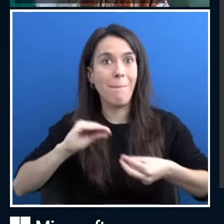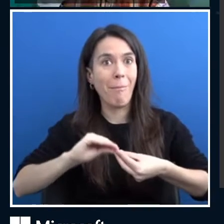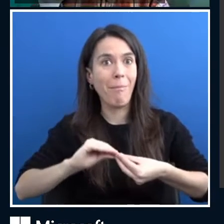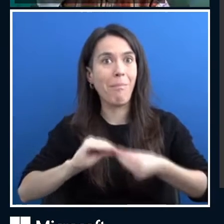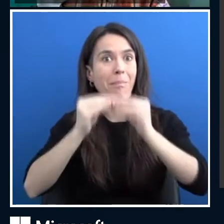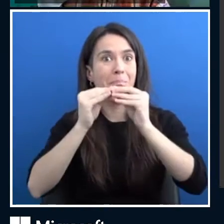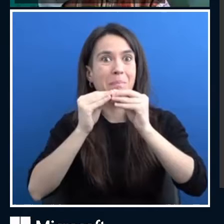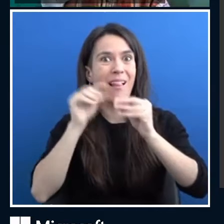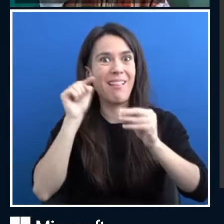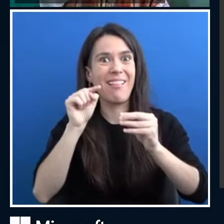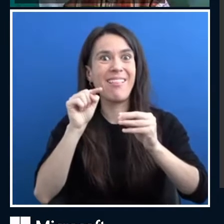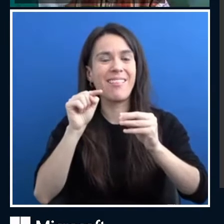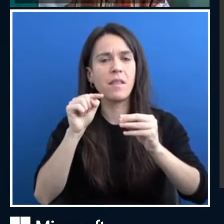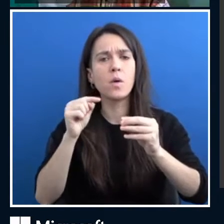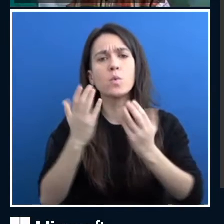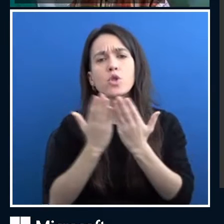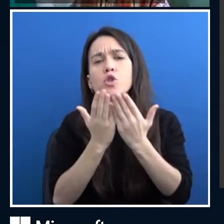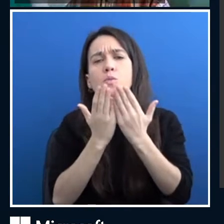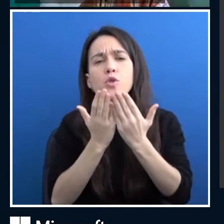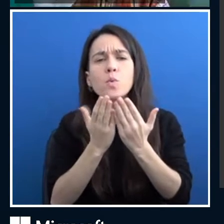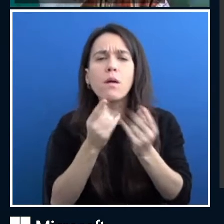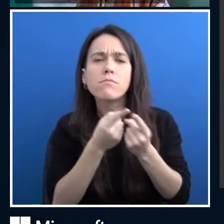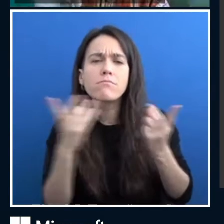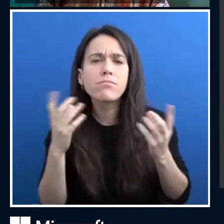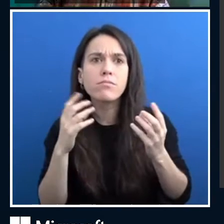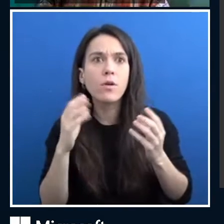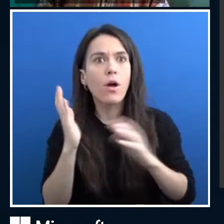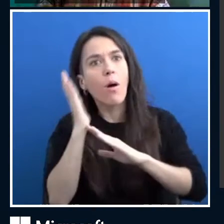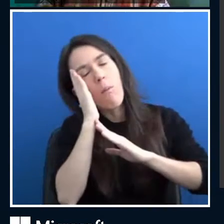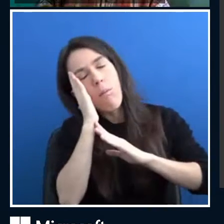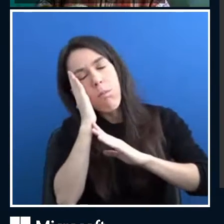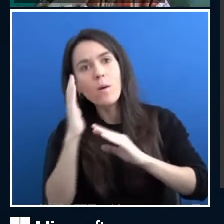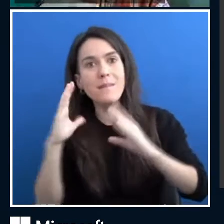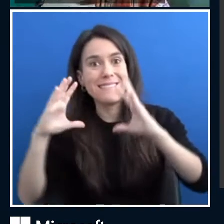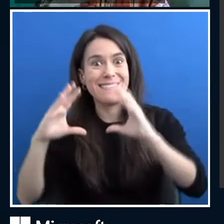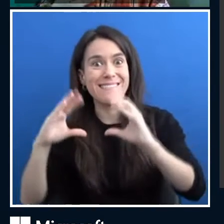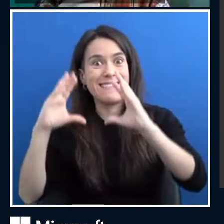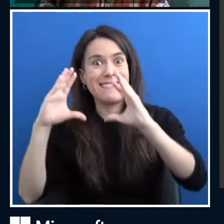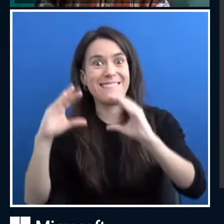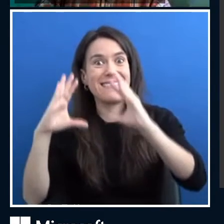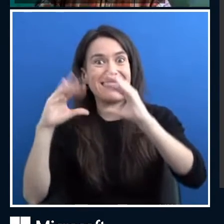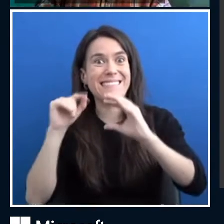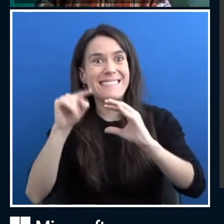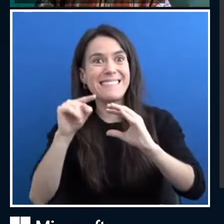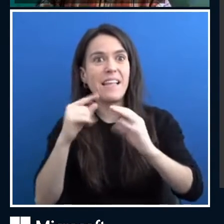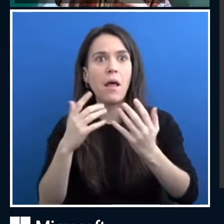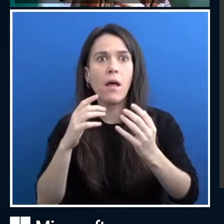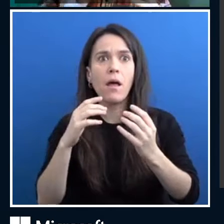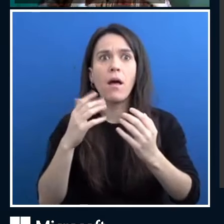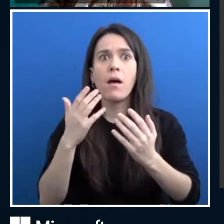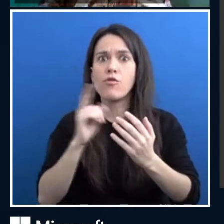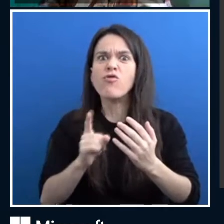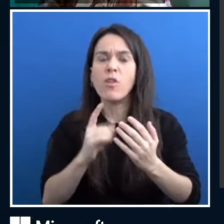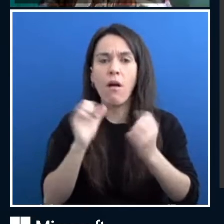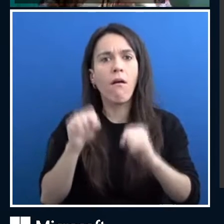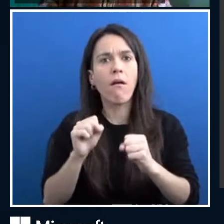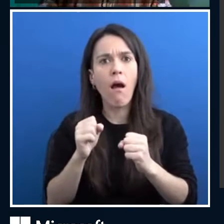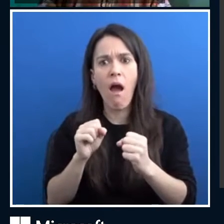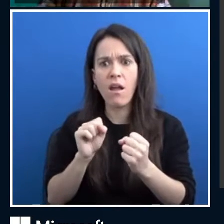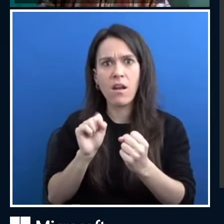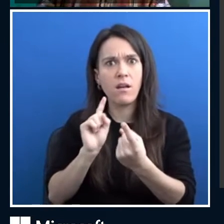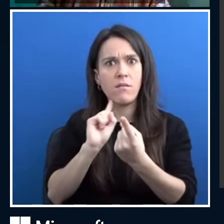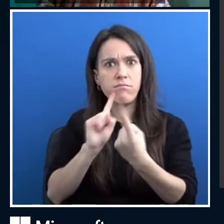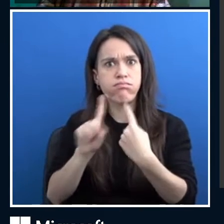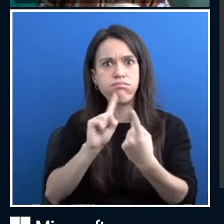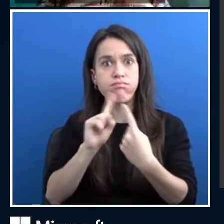which can stand like at the entrance to some exhibition and it would interact with people. As soon as it sees a person in front